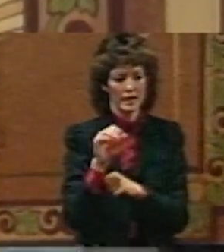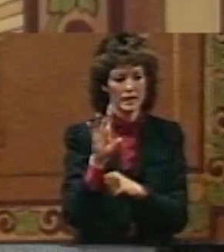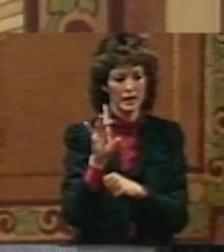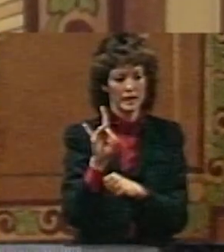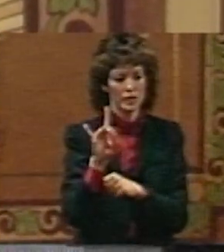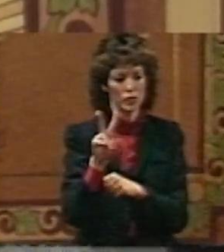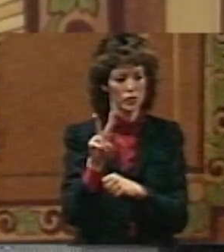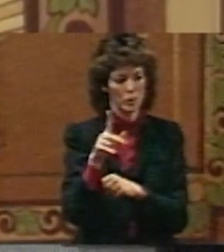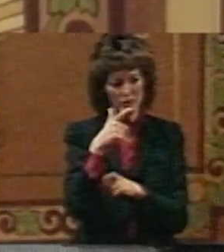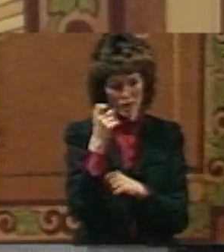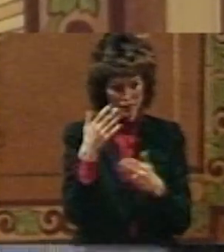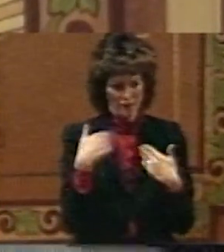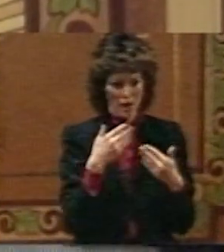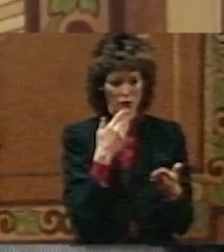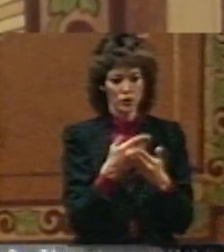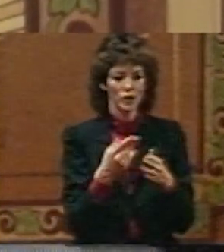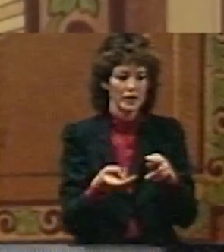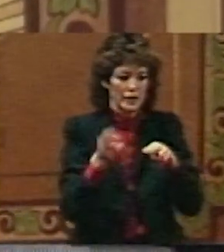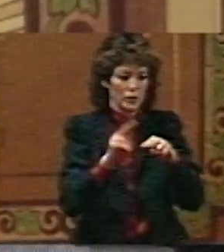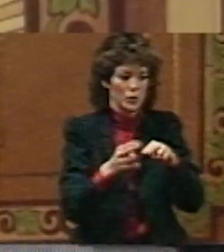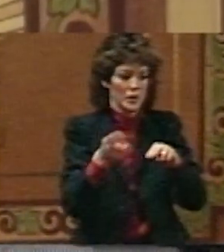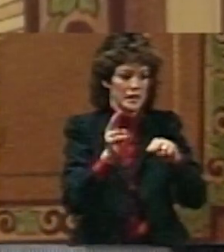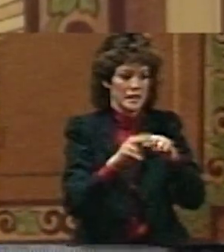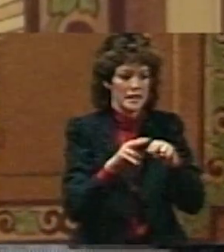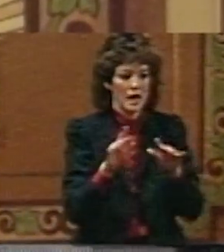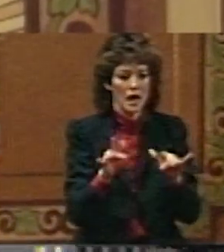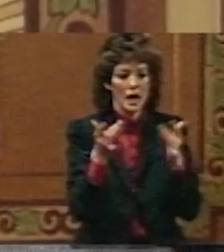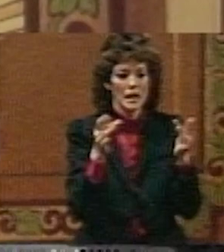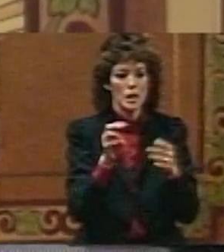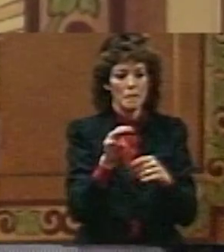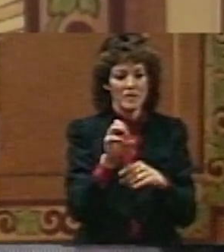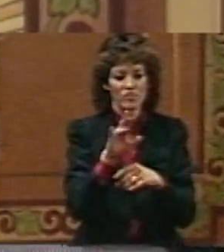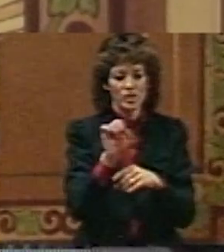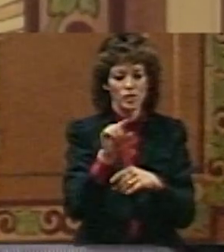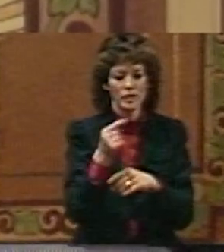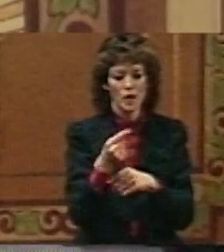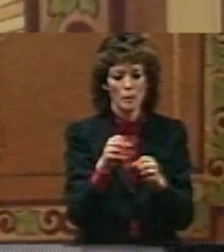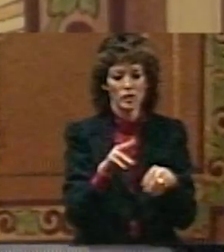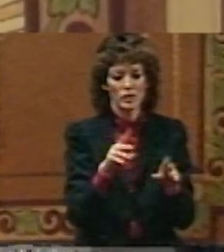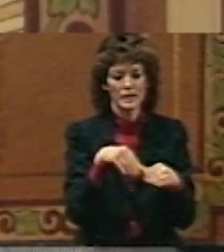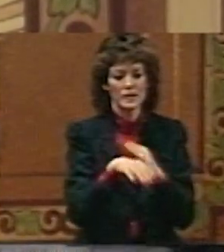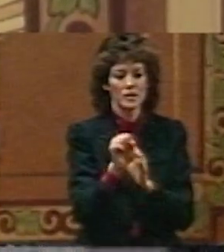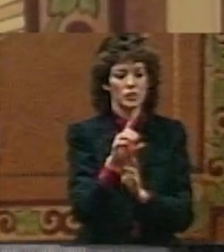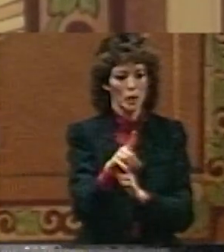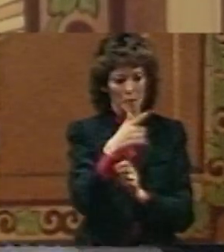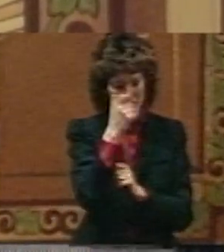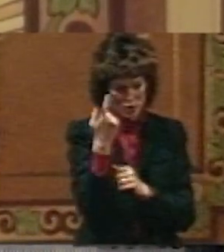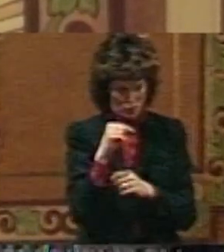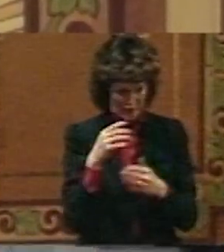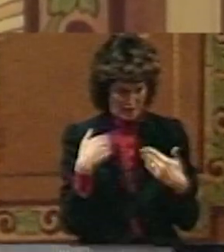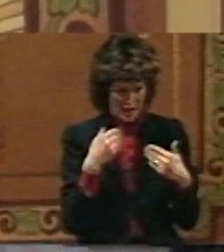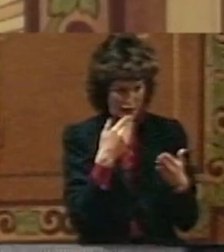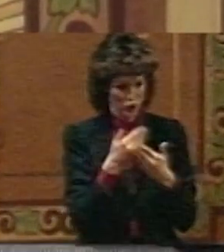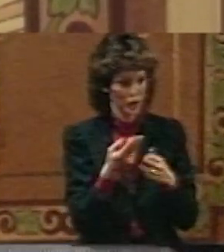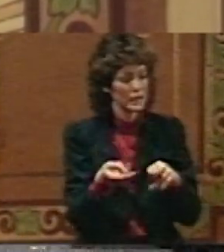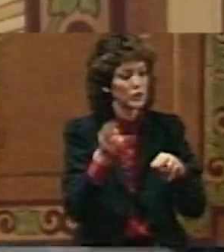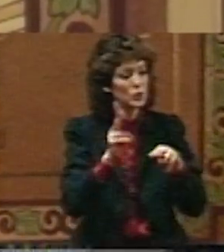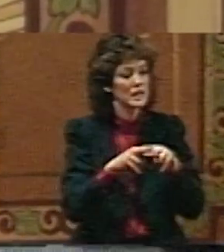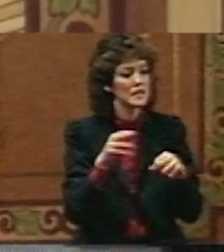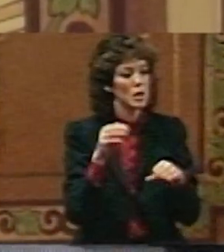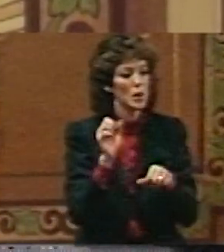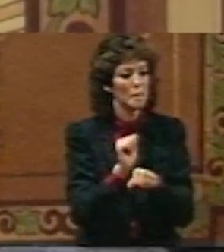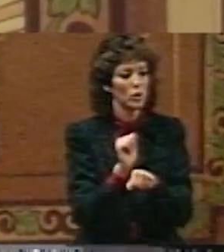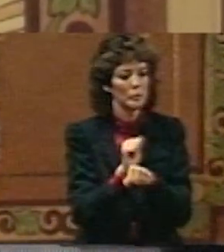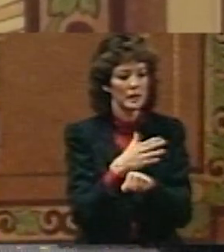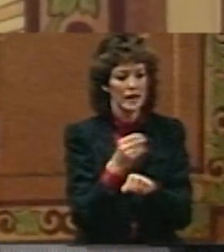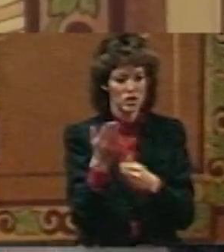Because we have had a good increase in light manufacturing job opportunities in this state. Because we have had a good increase in employment and